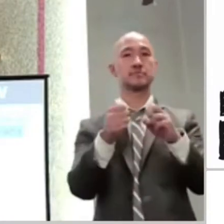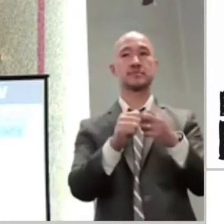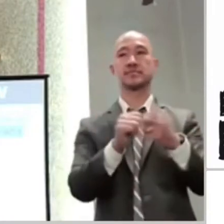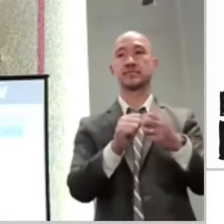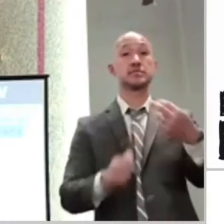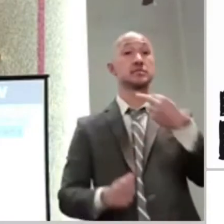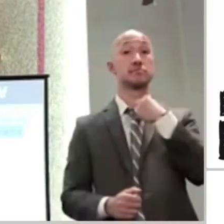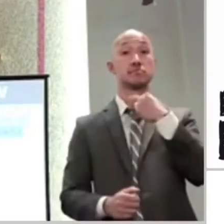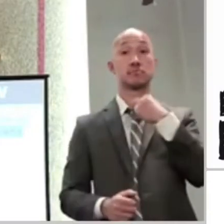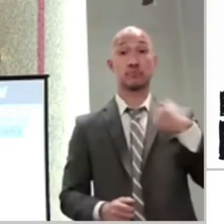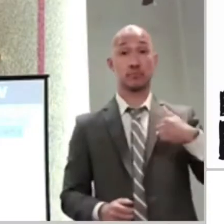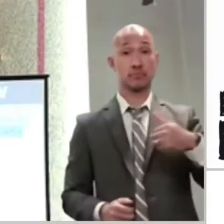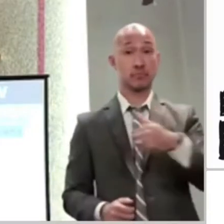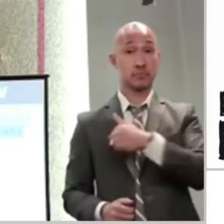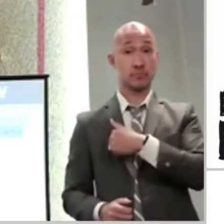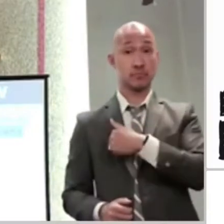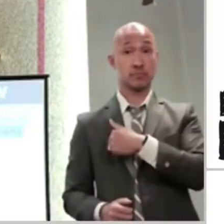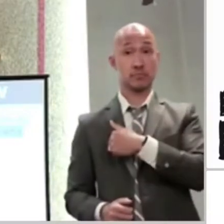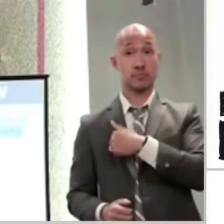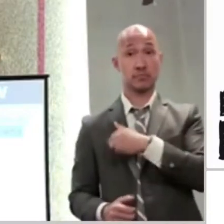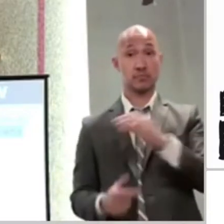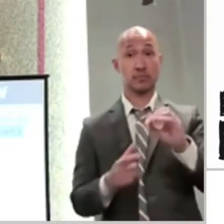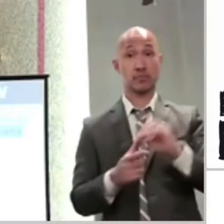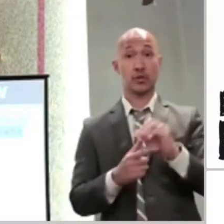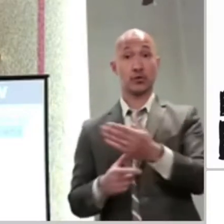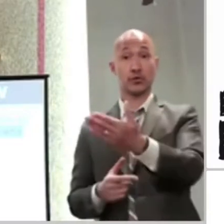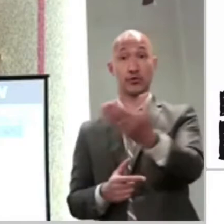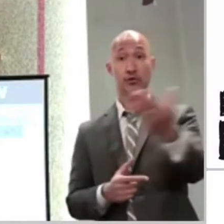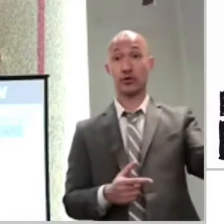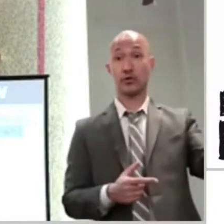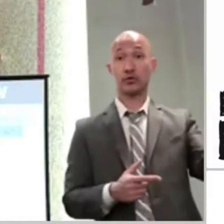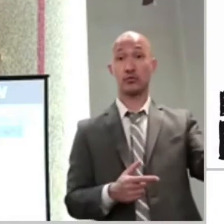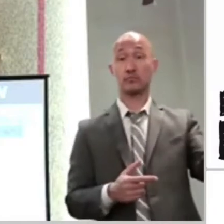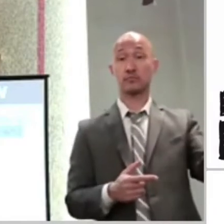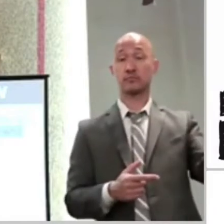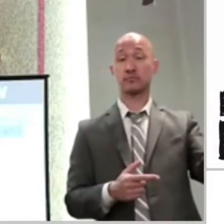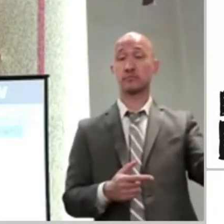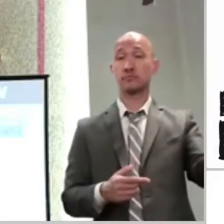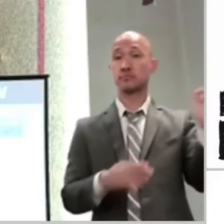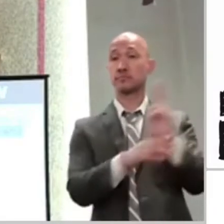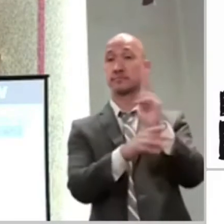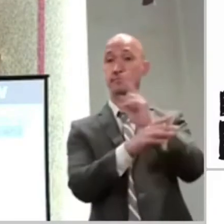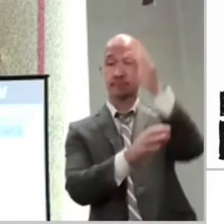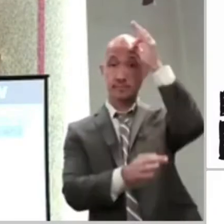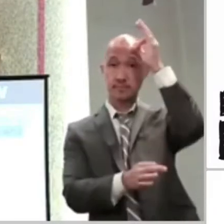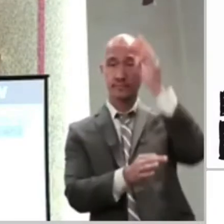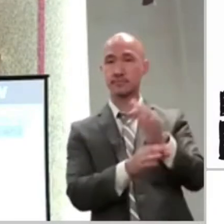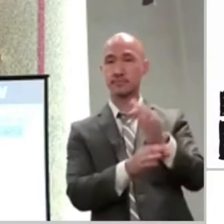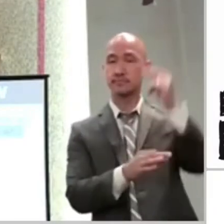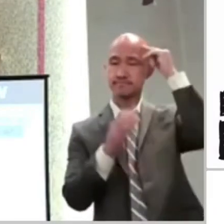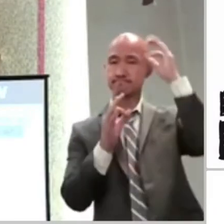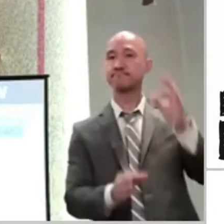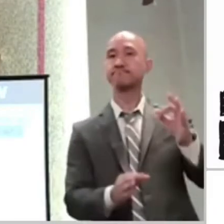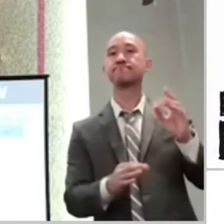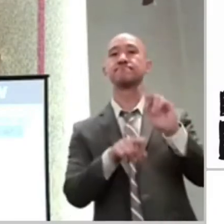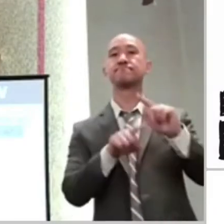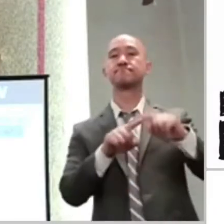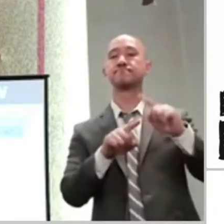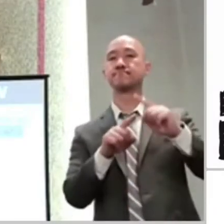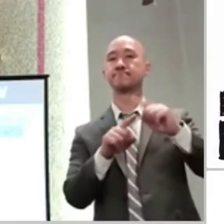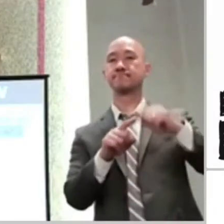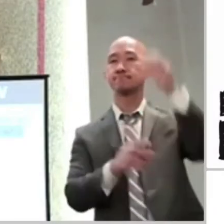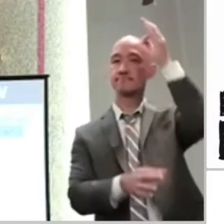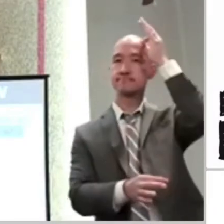Are you going to make your choices by faith or by sight? That's what I'm asking you to consider and be careful.